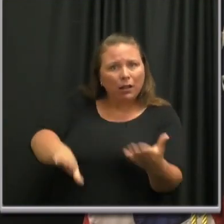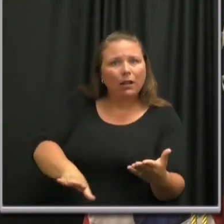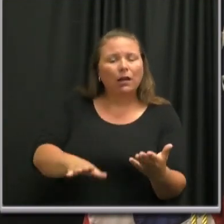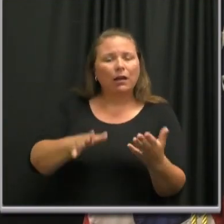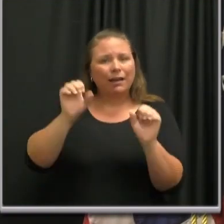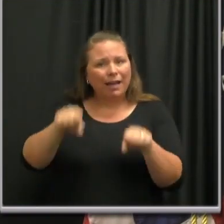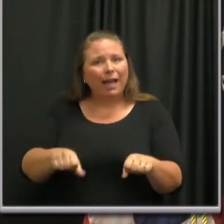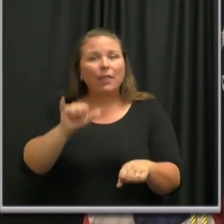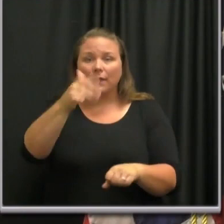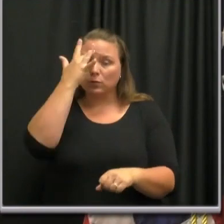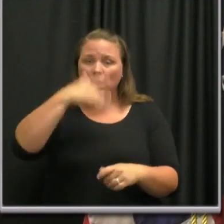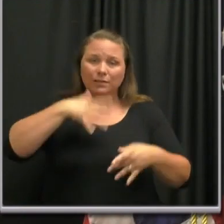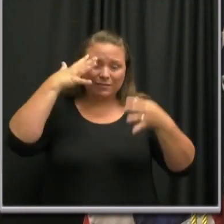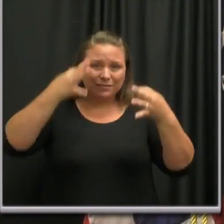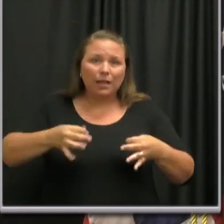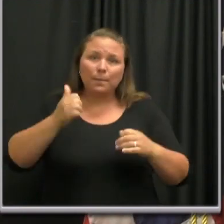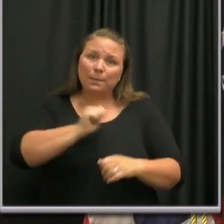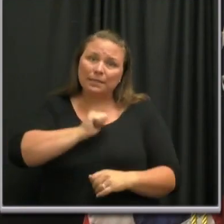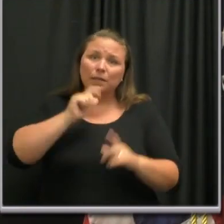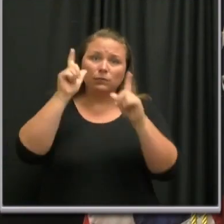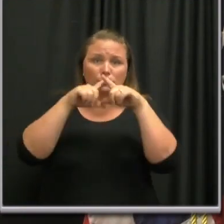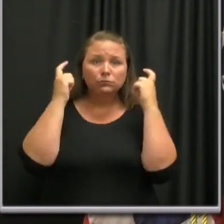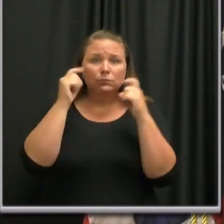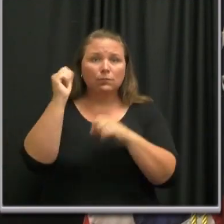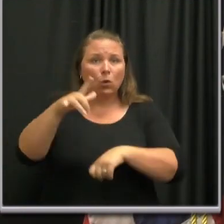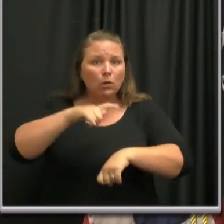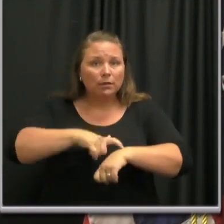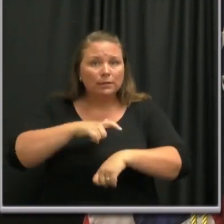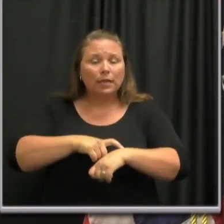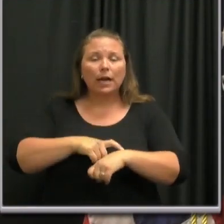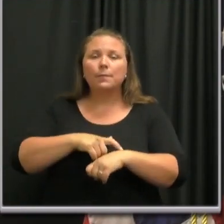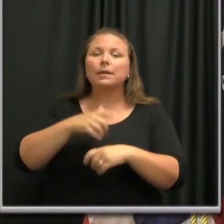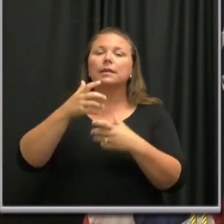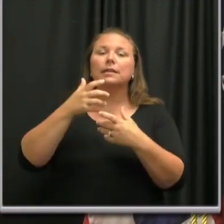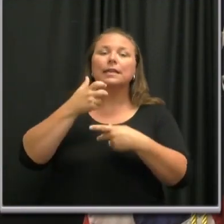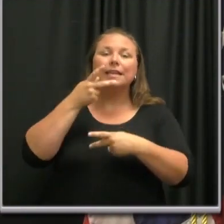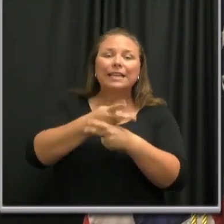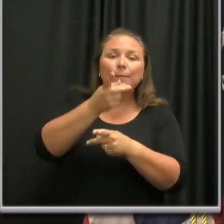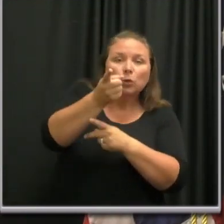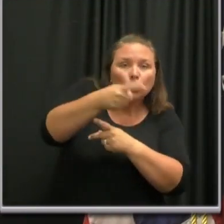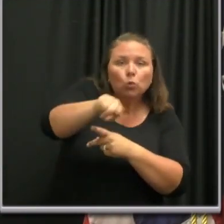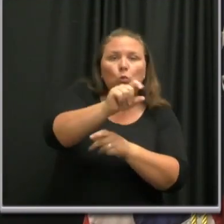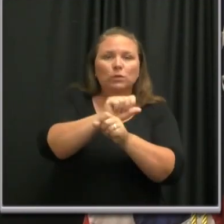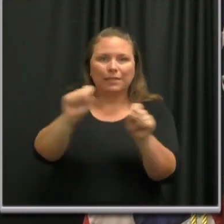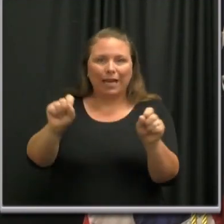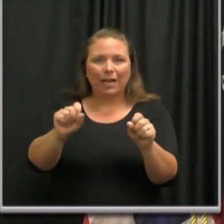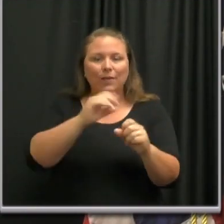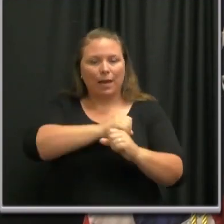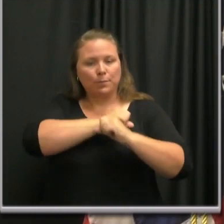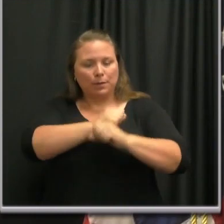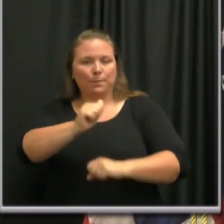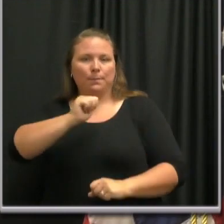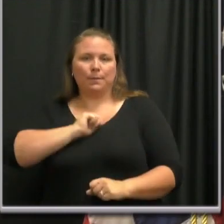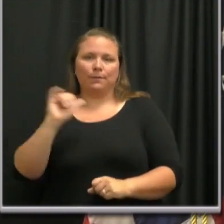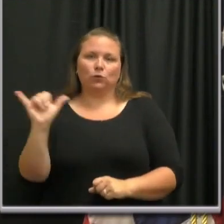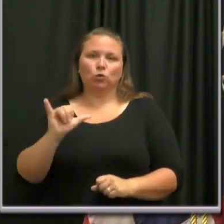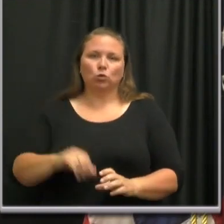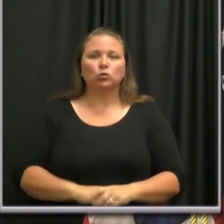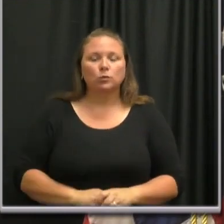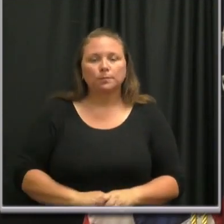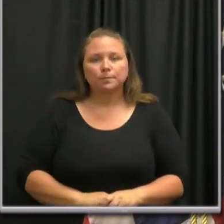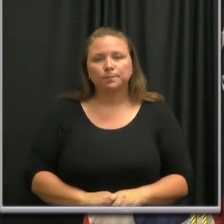That's why I choose to wear a mask so as not to put your health at risk and to protect my own health by doing so.